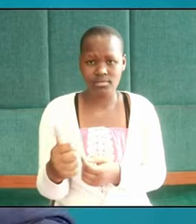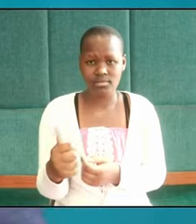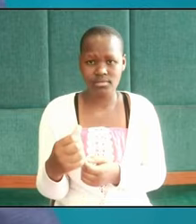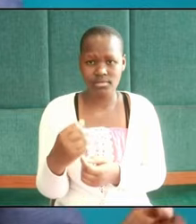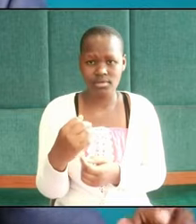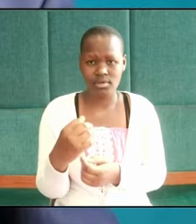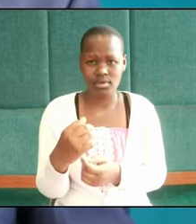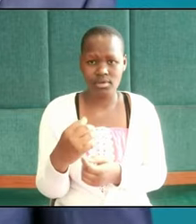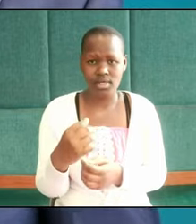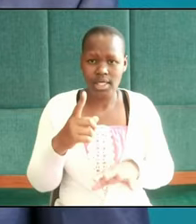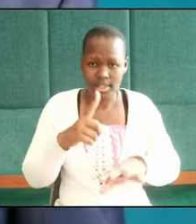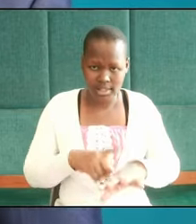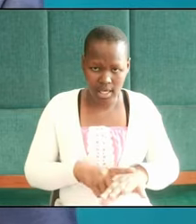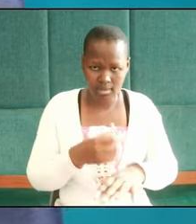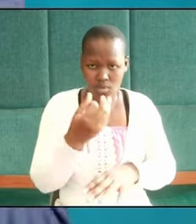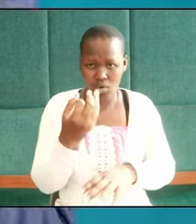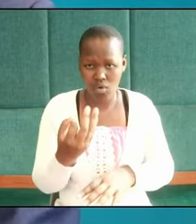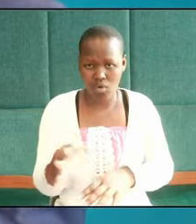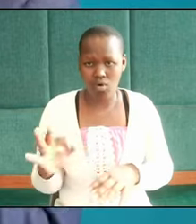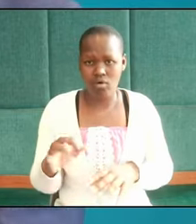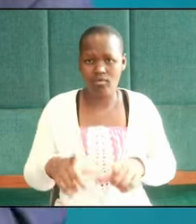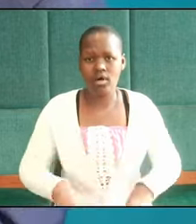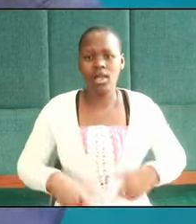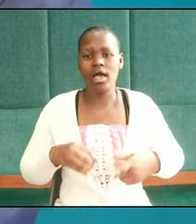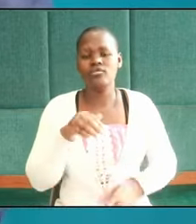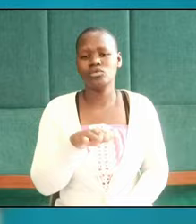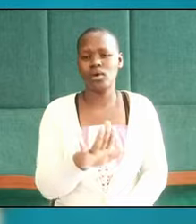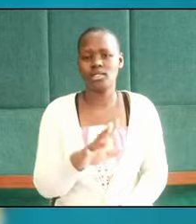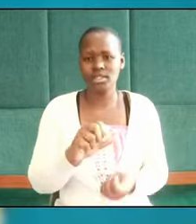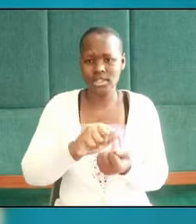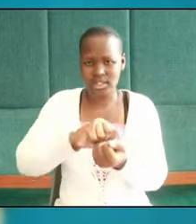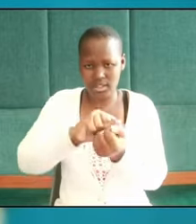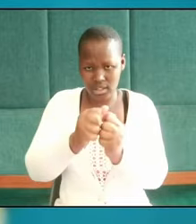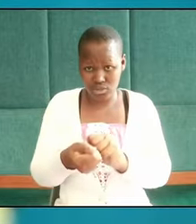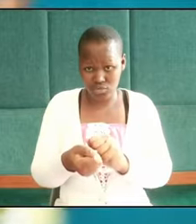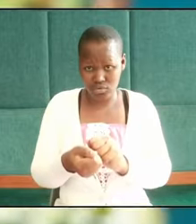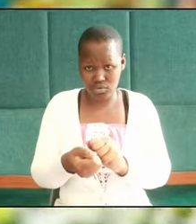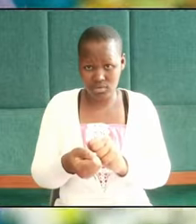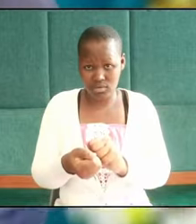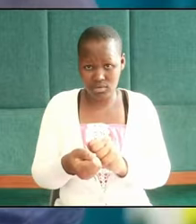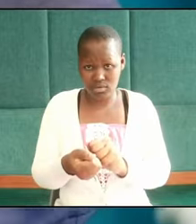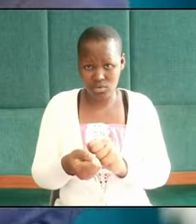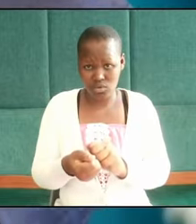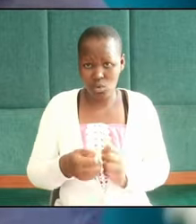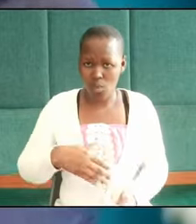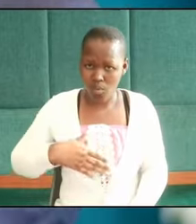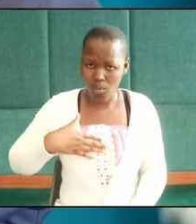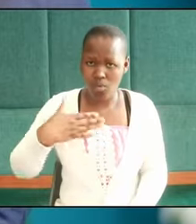of your life transitions are constant